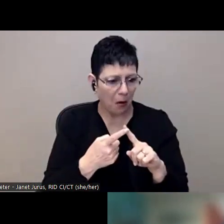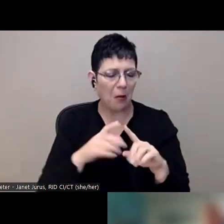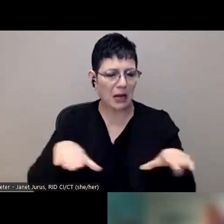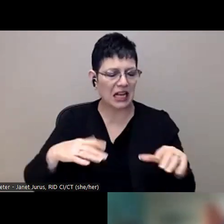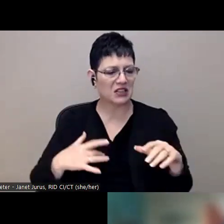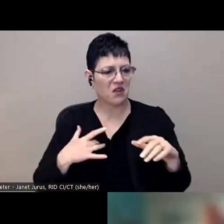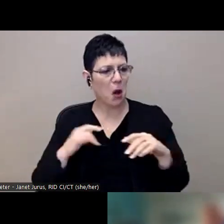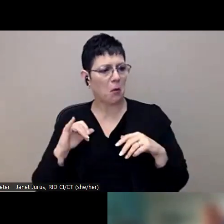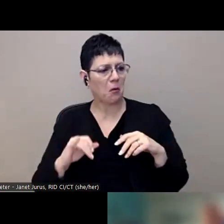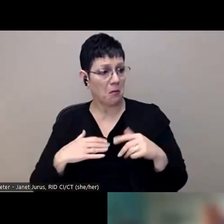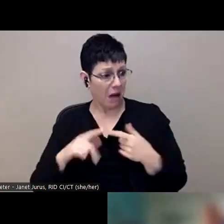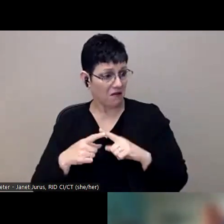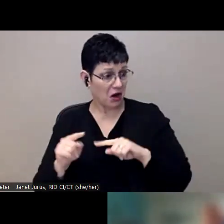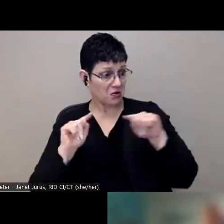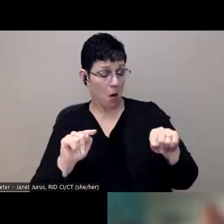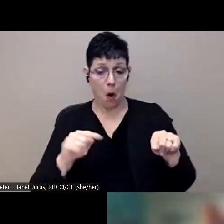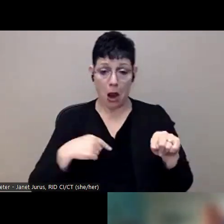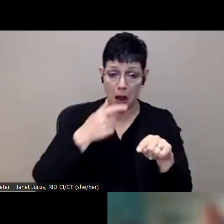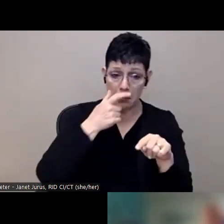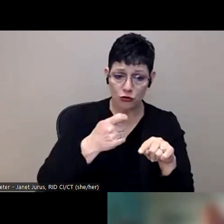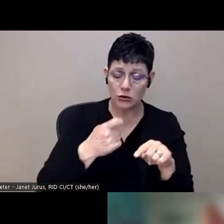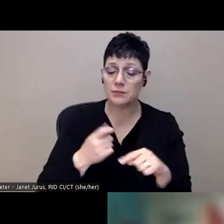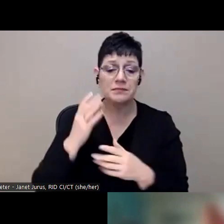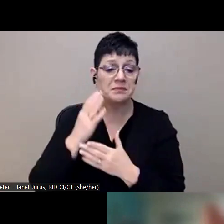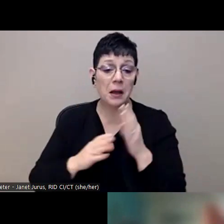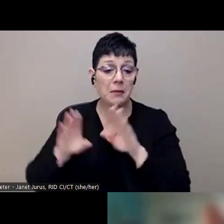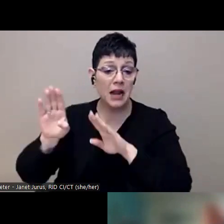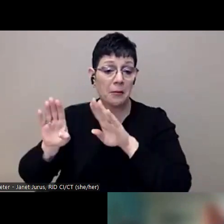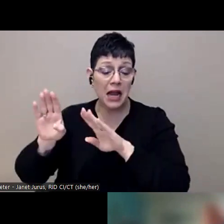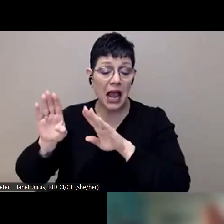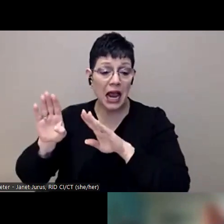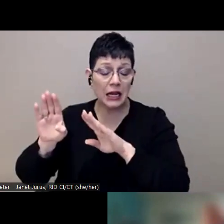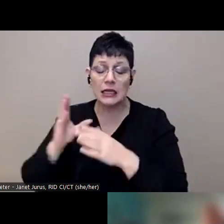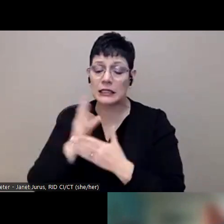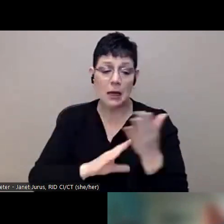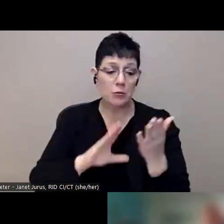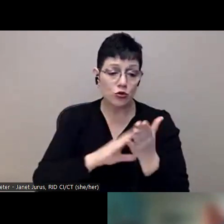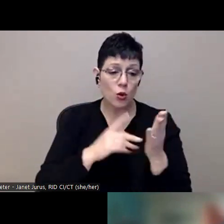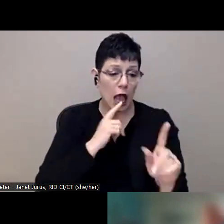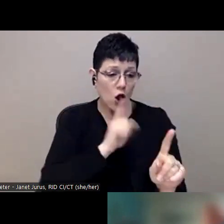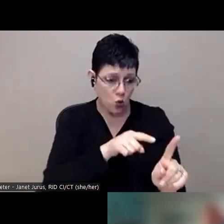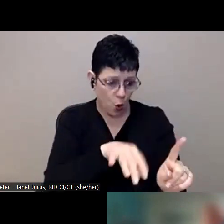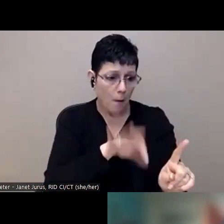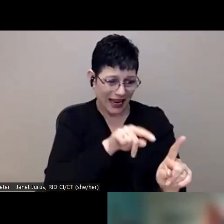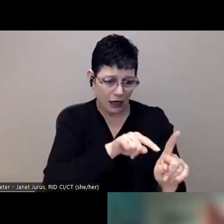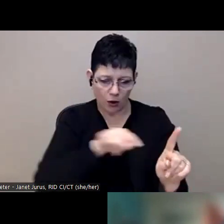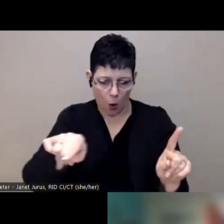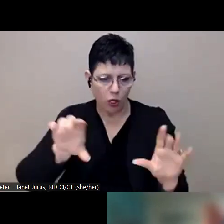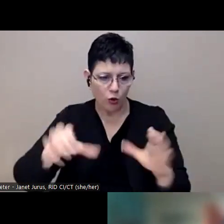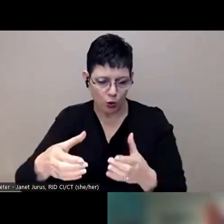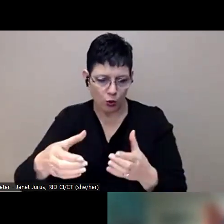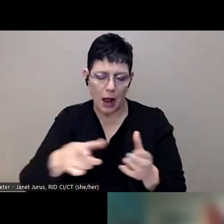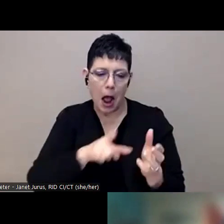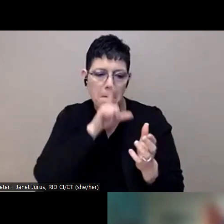so some schools nominate, some schools don't let kids know it's optional. They're like, hey, you've been chosen, go to this group. And then